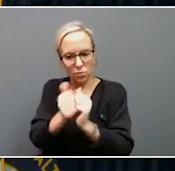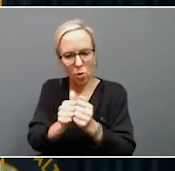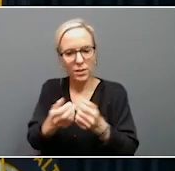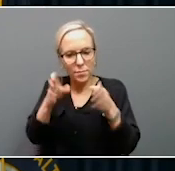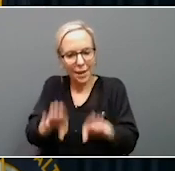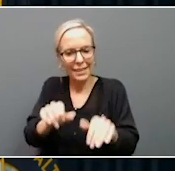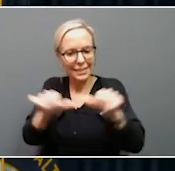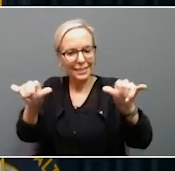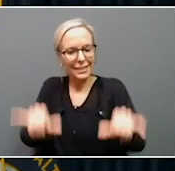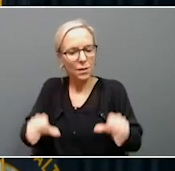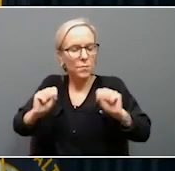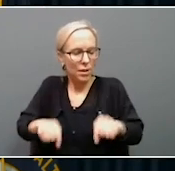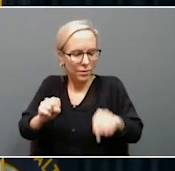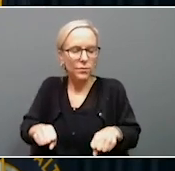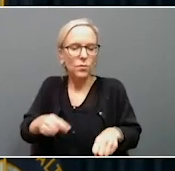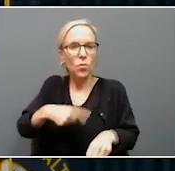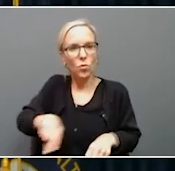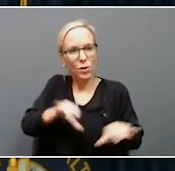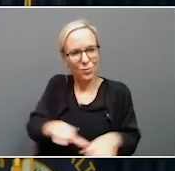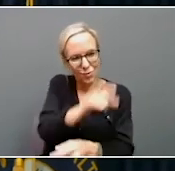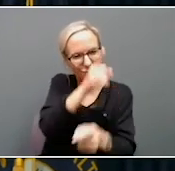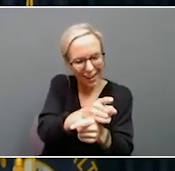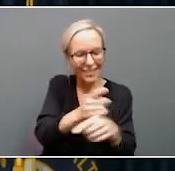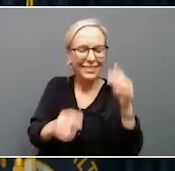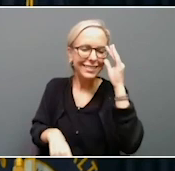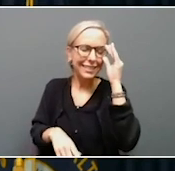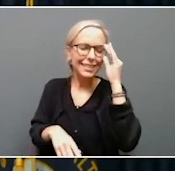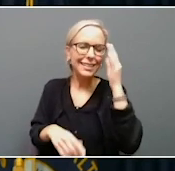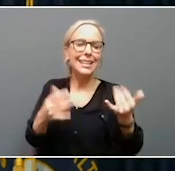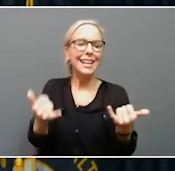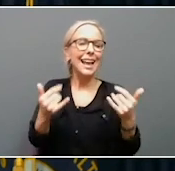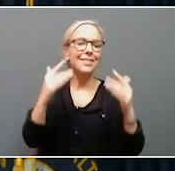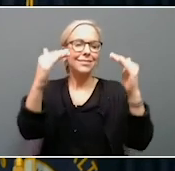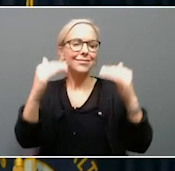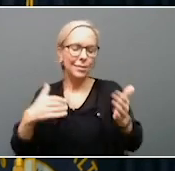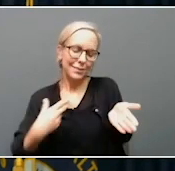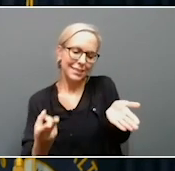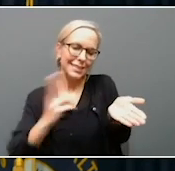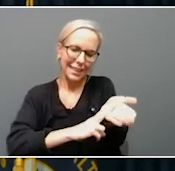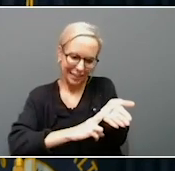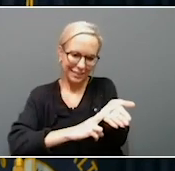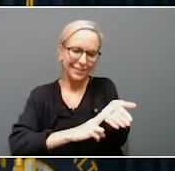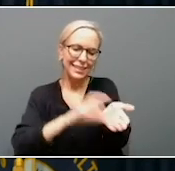and that we get this right. So, with that, I'm going to sign the EO.